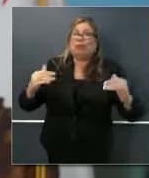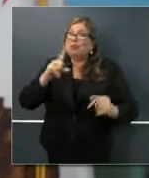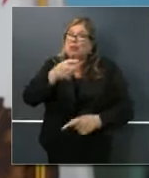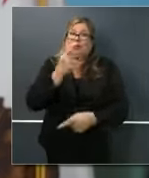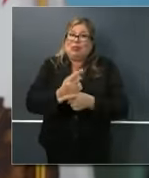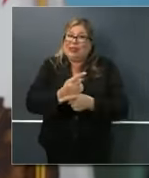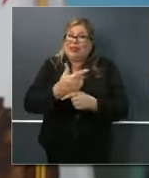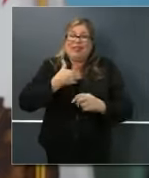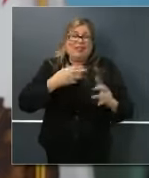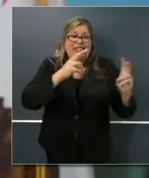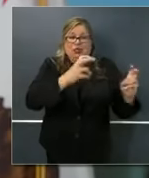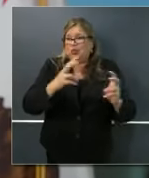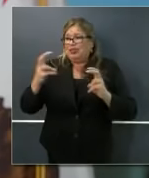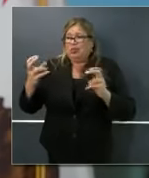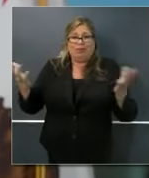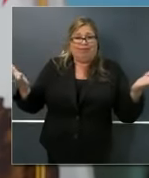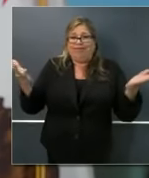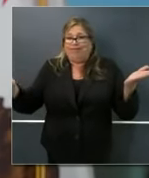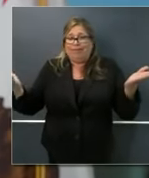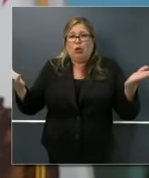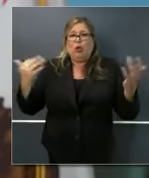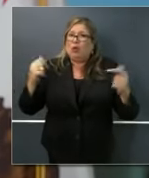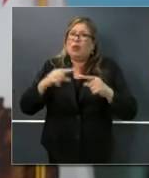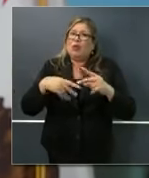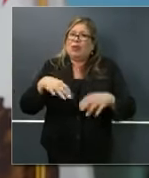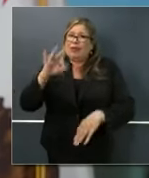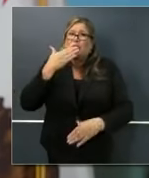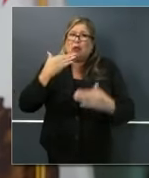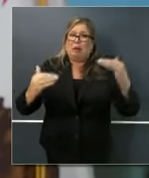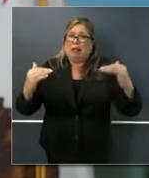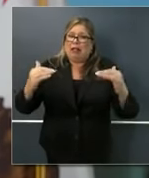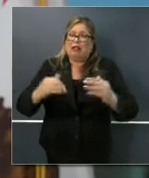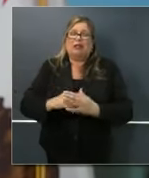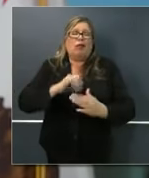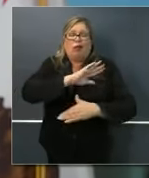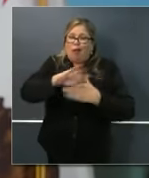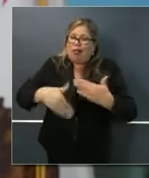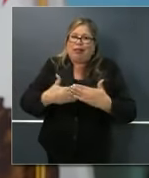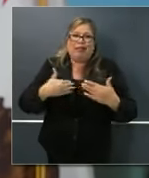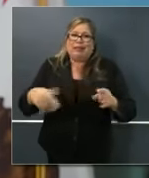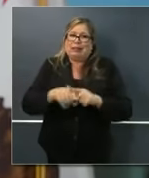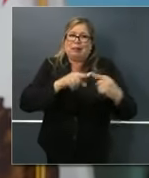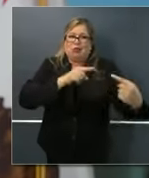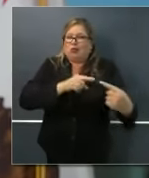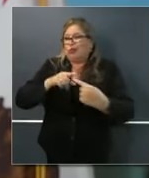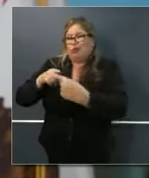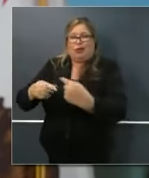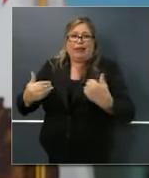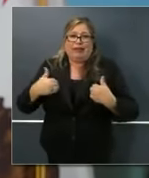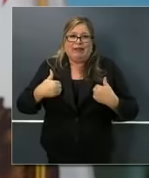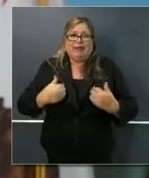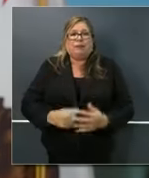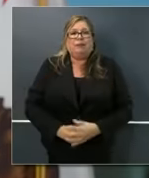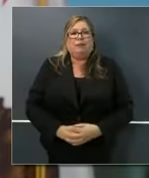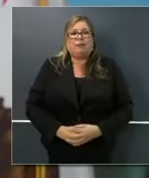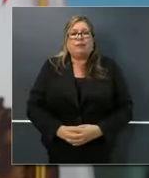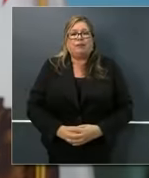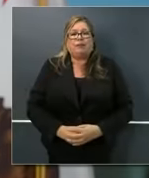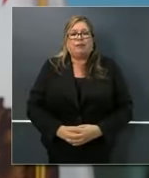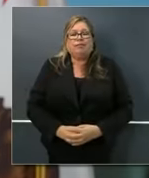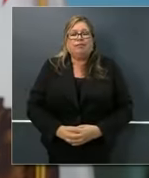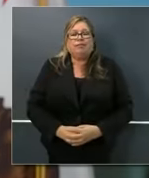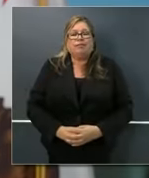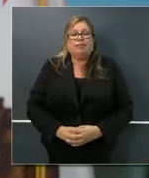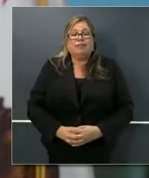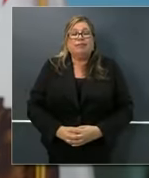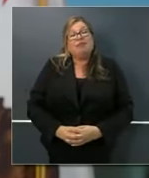issues we're all struggling with and all trying to balance. That said, let me just give you an update on the conversation